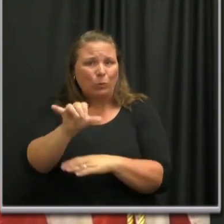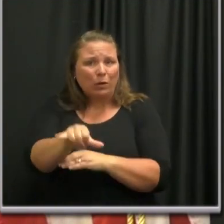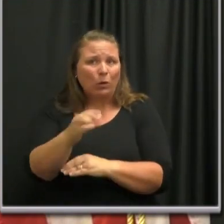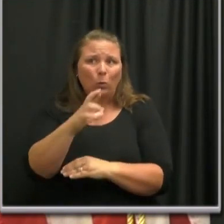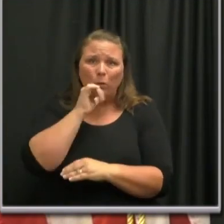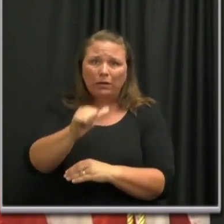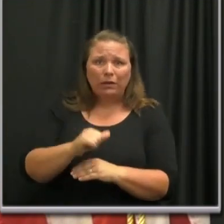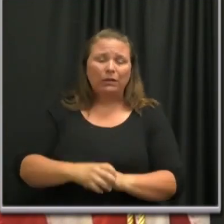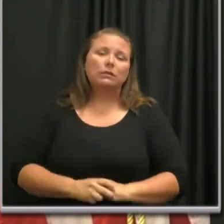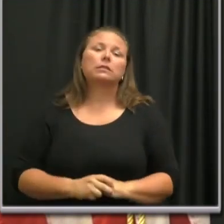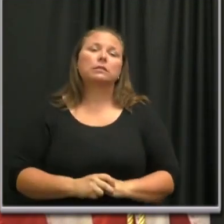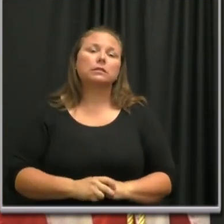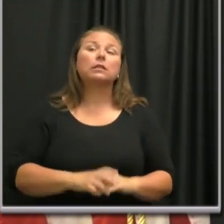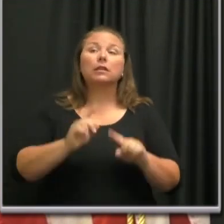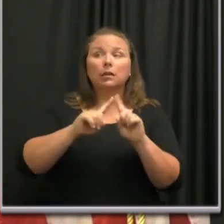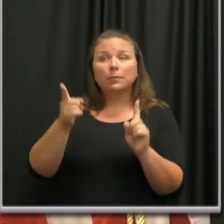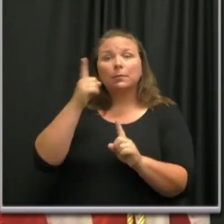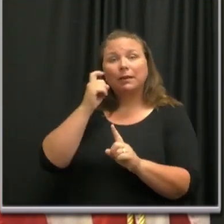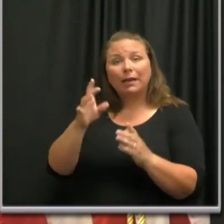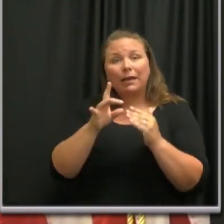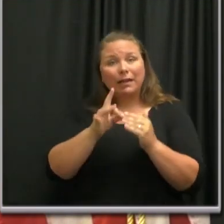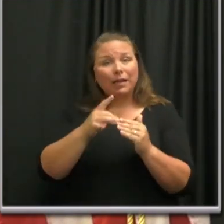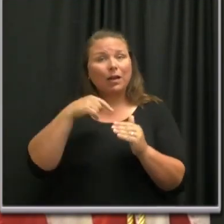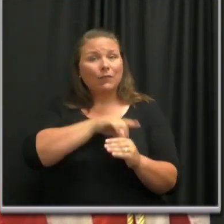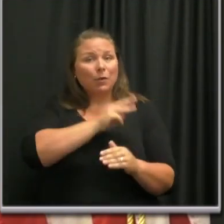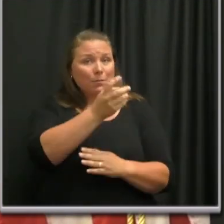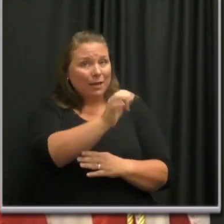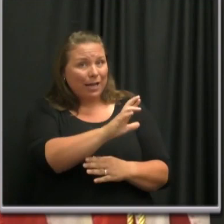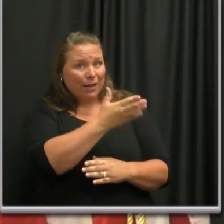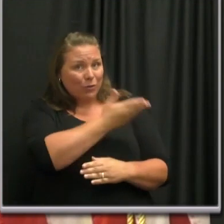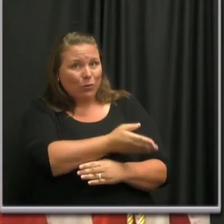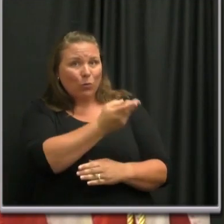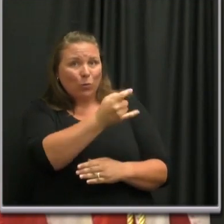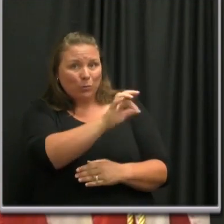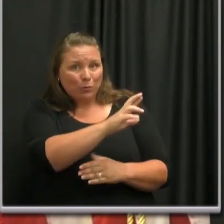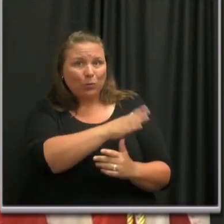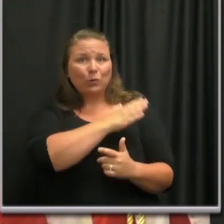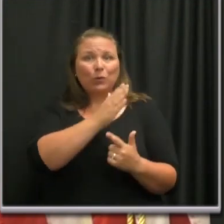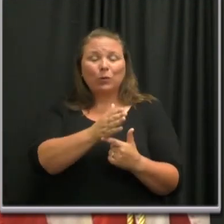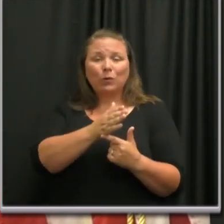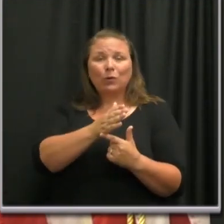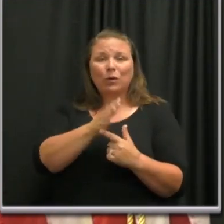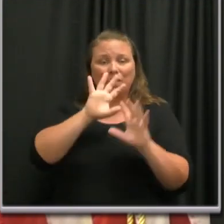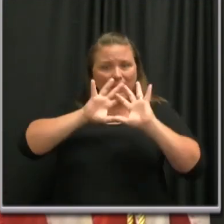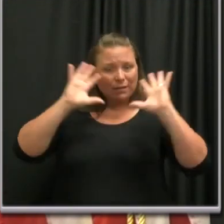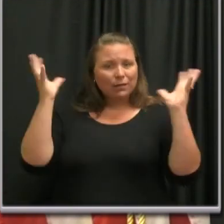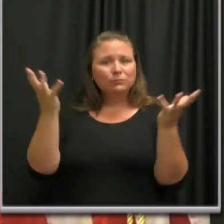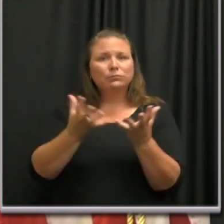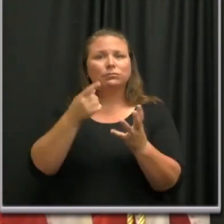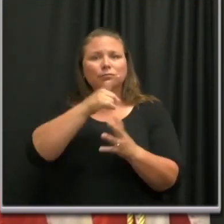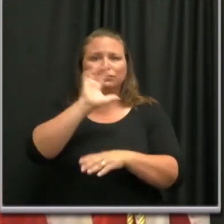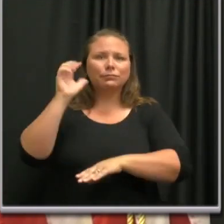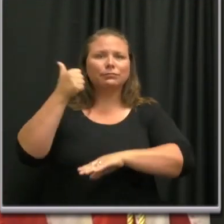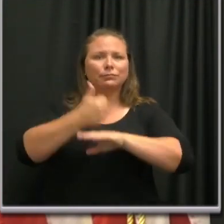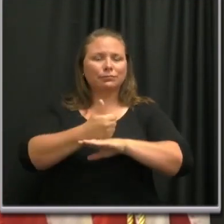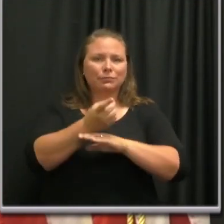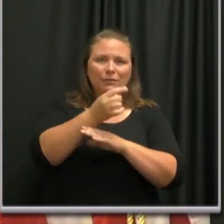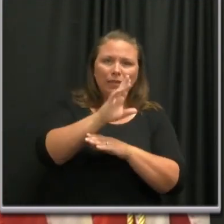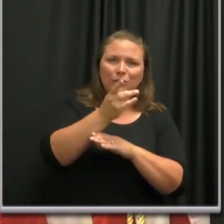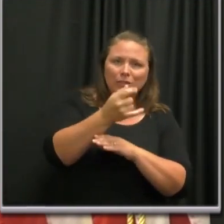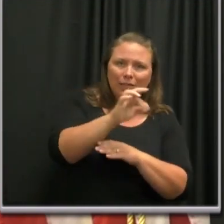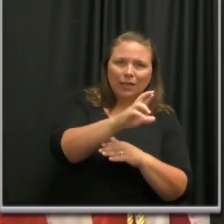to be able to do. But because of the leadership of our mayor, Mayor Cooper, the whole team that he has assembled, Dr.